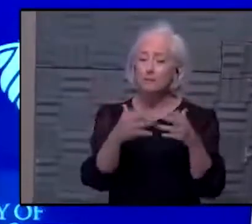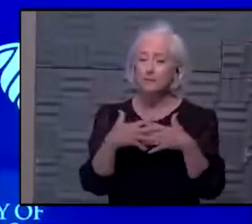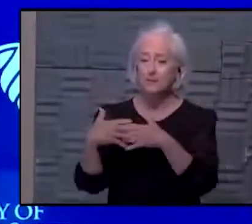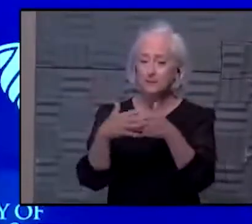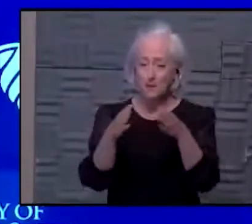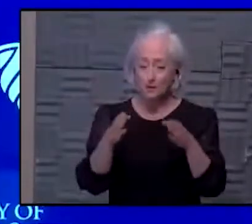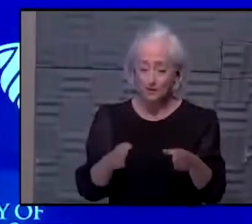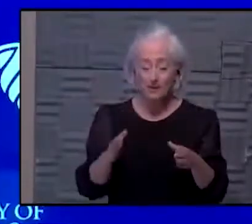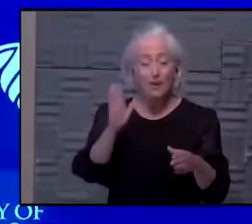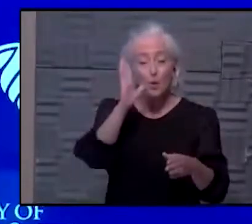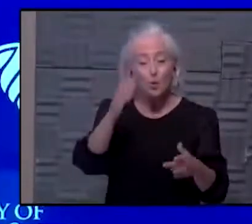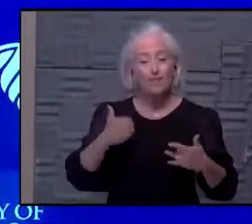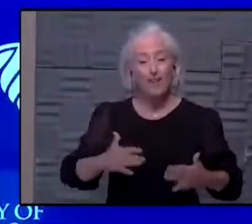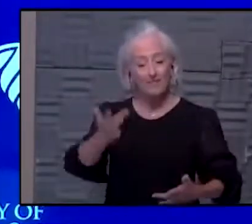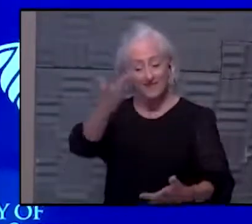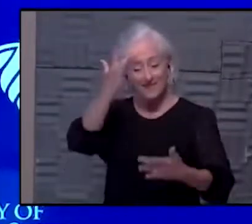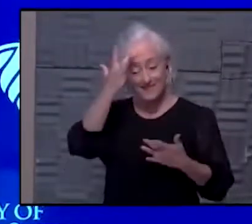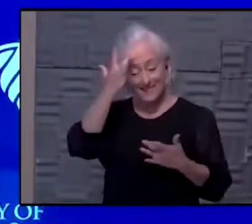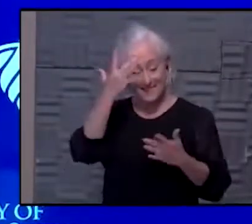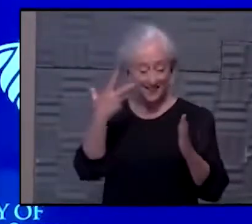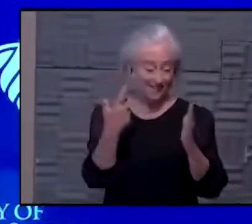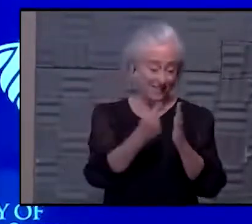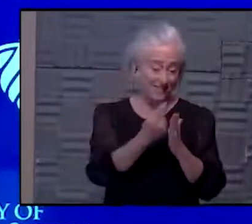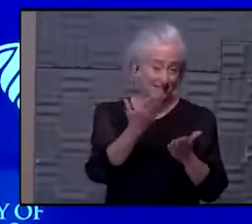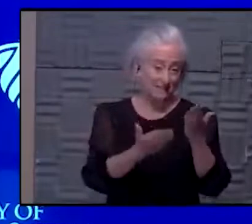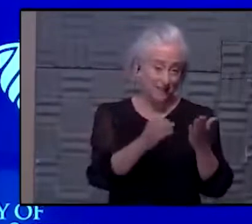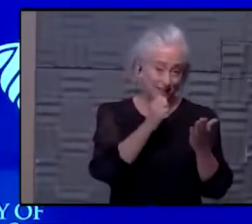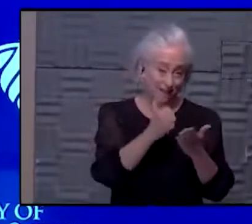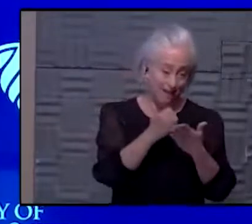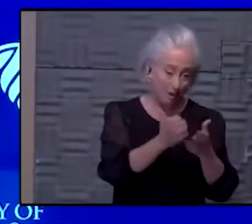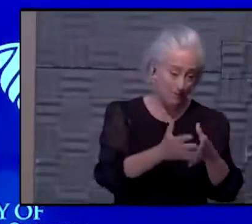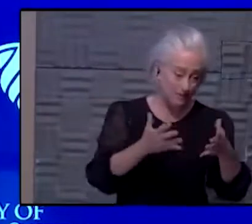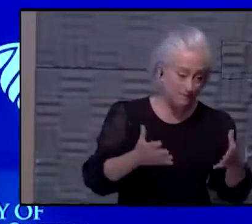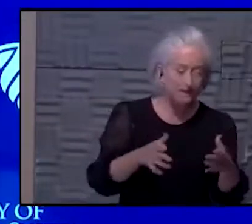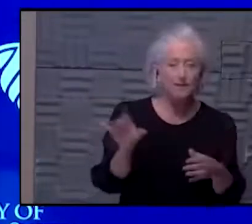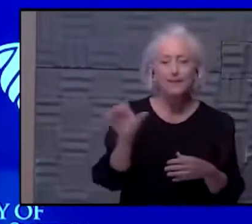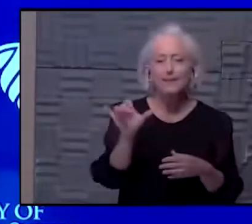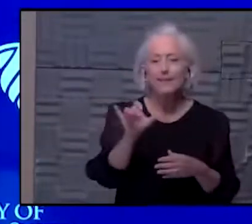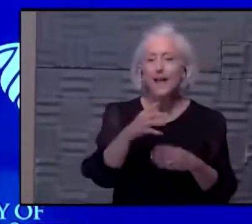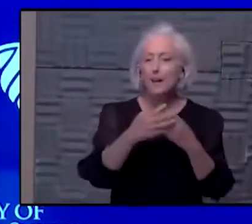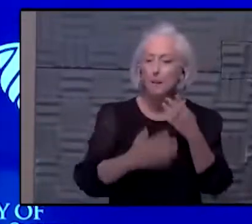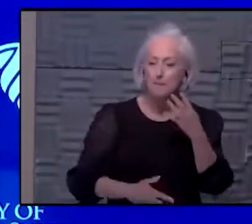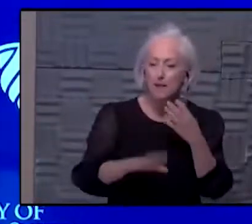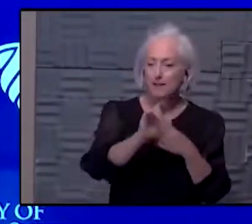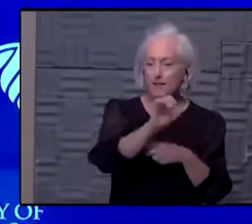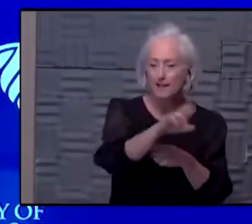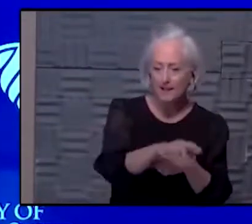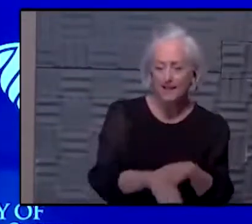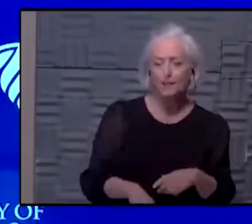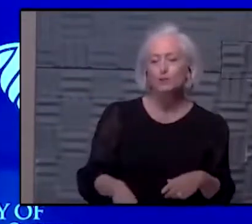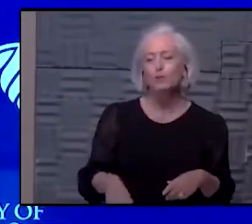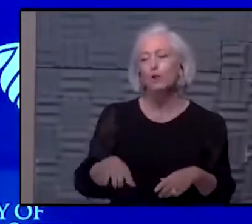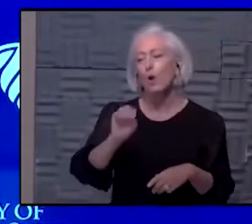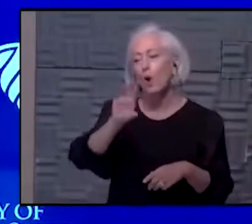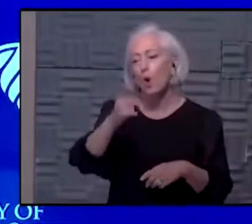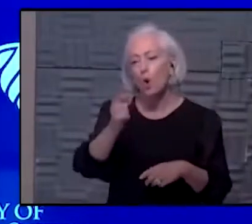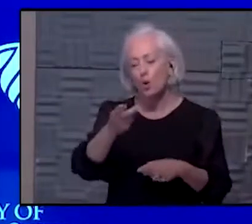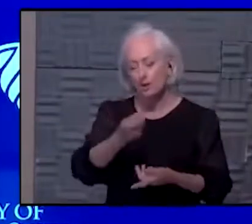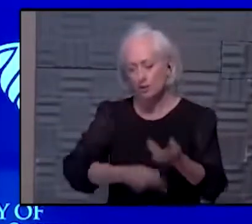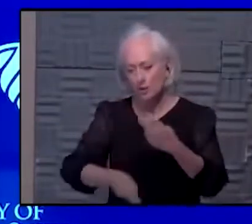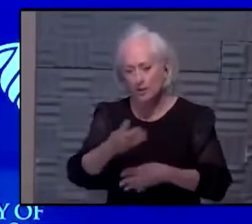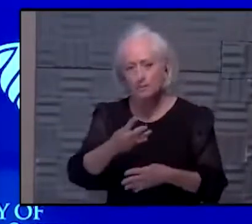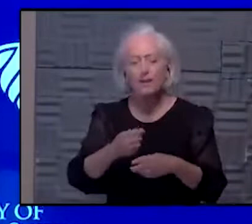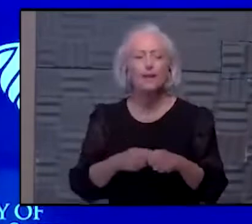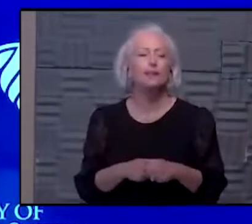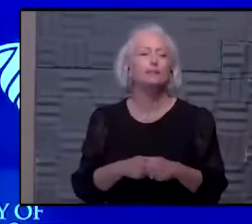diseases that vaccine may not help them as much. So if they've had a blood or bone marrow cancer, if they've had an organ transplant, if they've been on certain medications where their